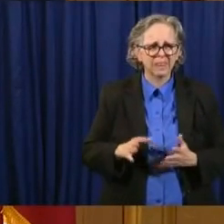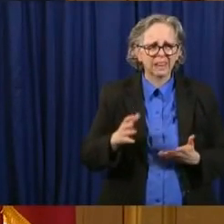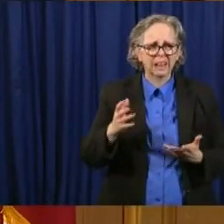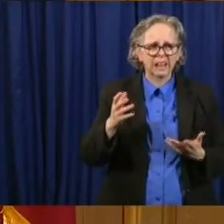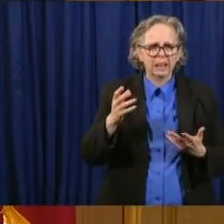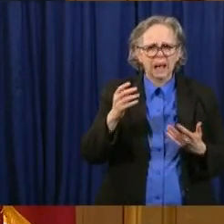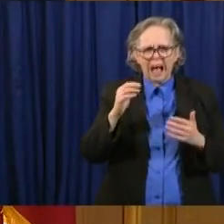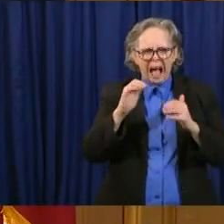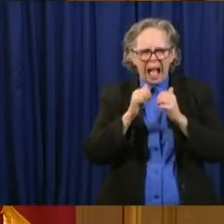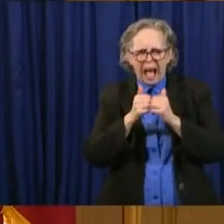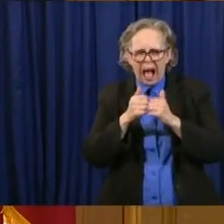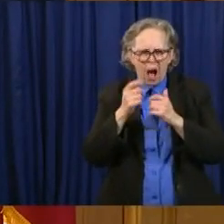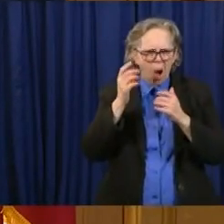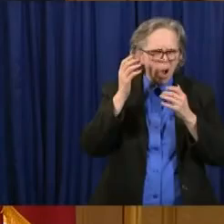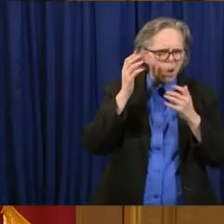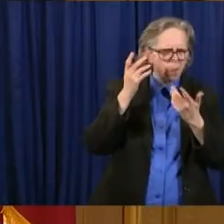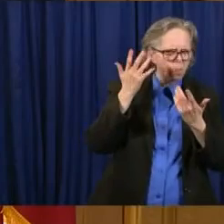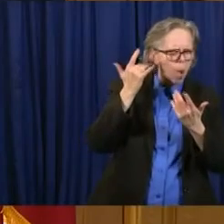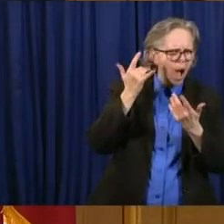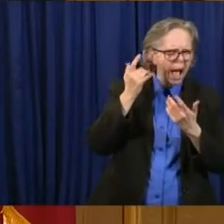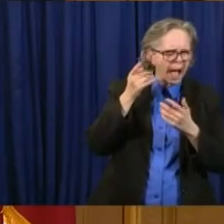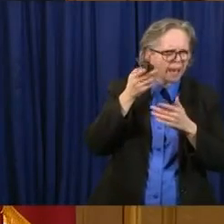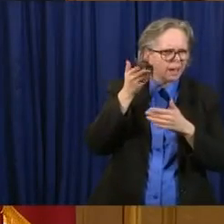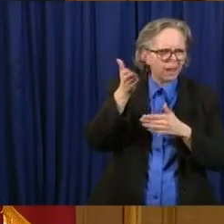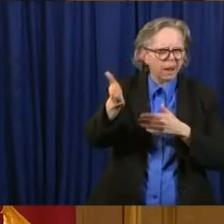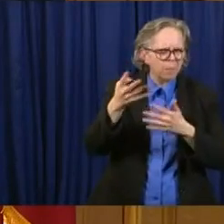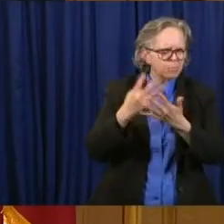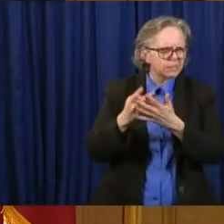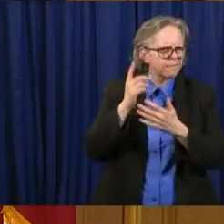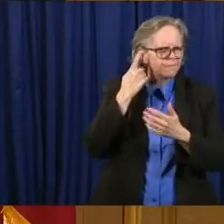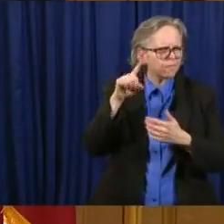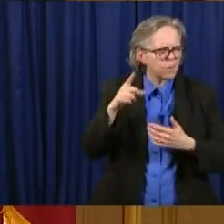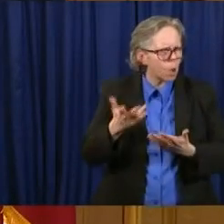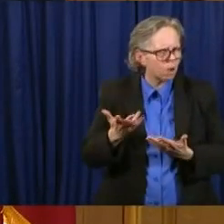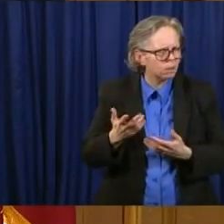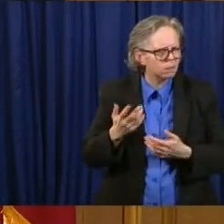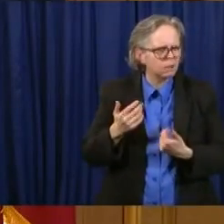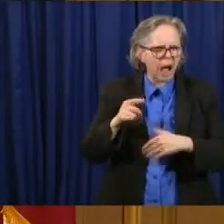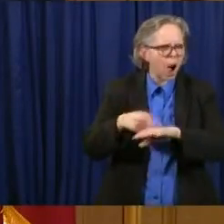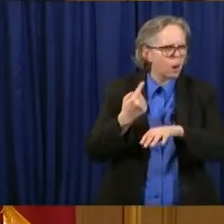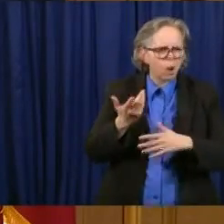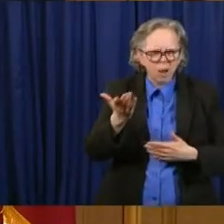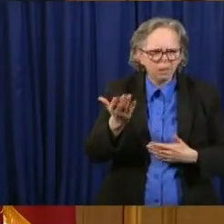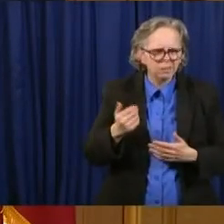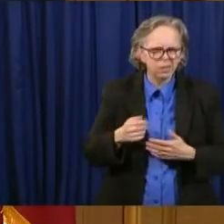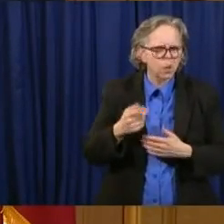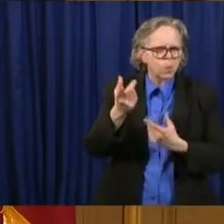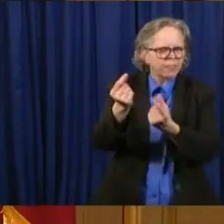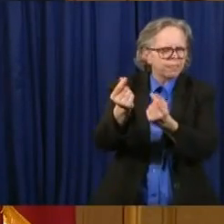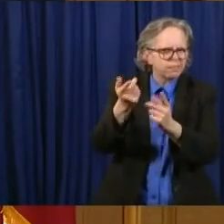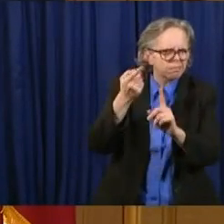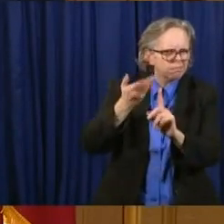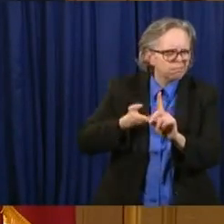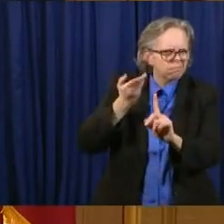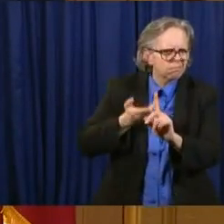For example, I asked a question today about some of the ones who are in the worst health.